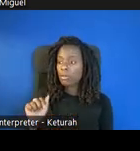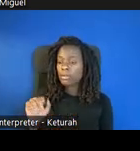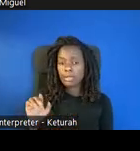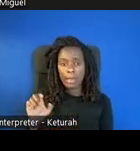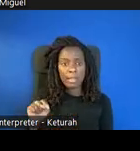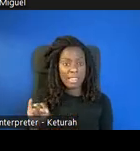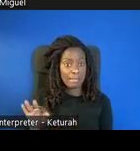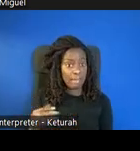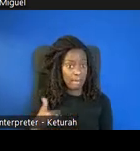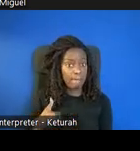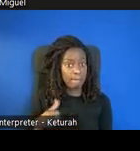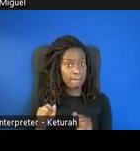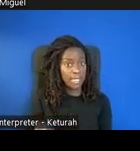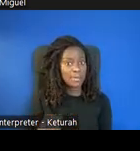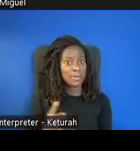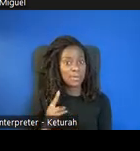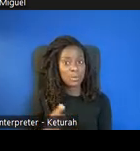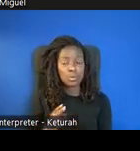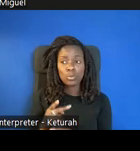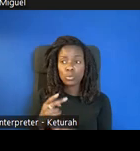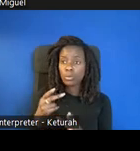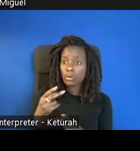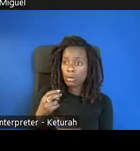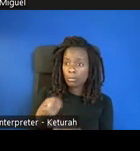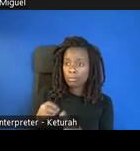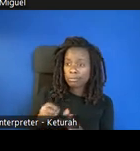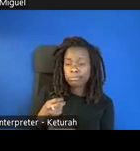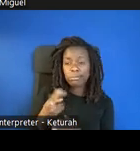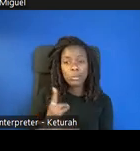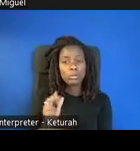able to use that switch access to move through the app on their own.